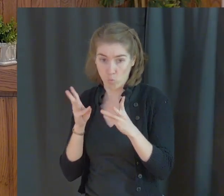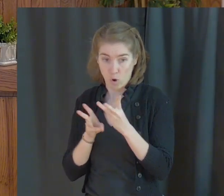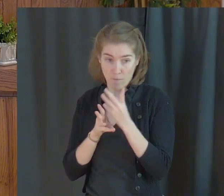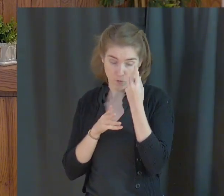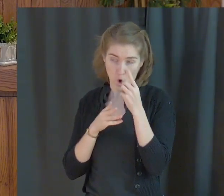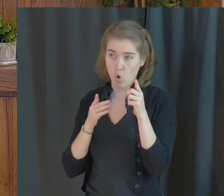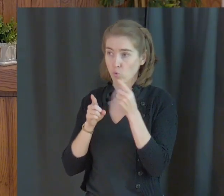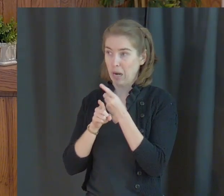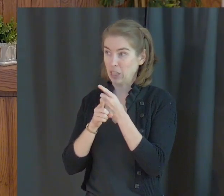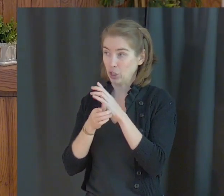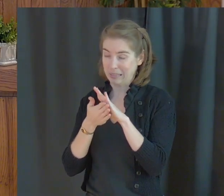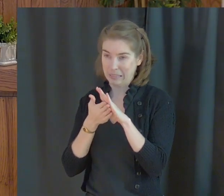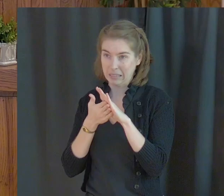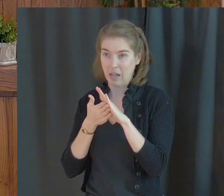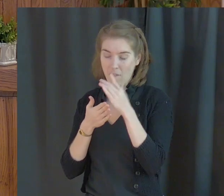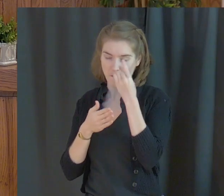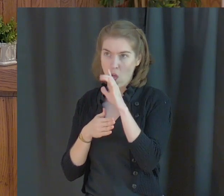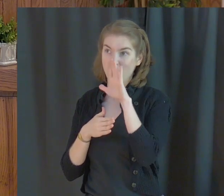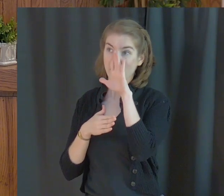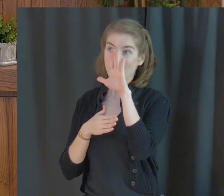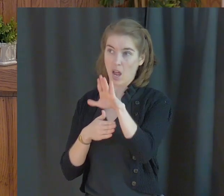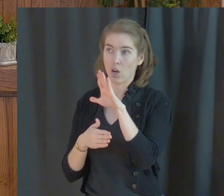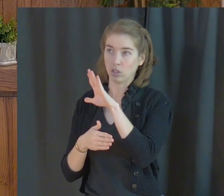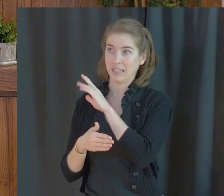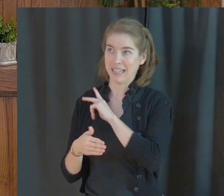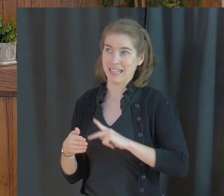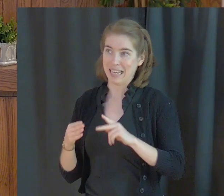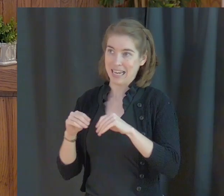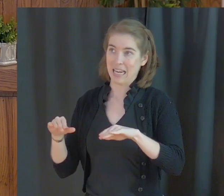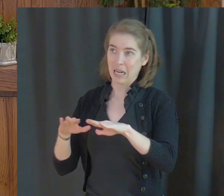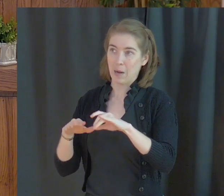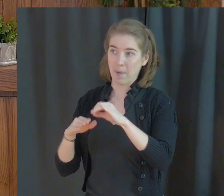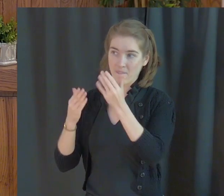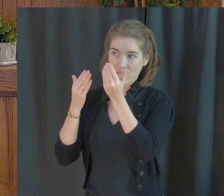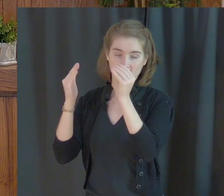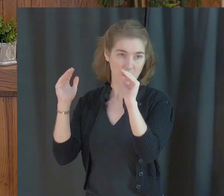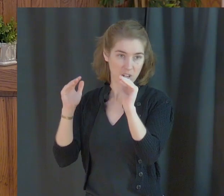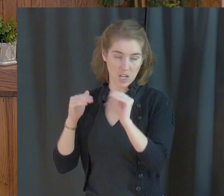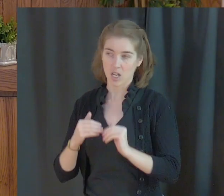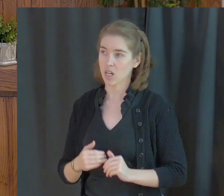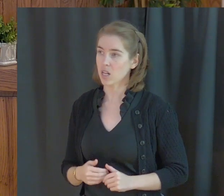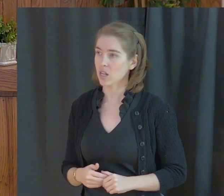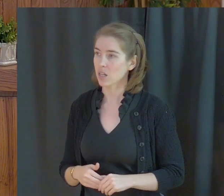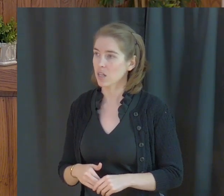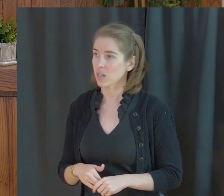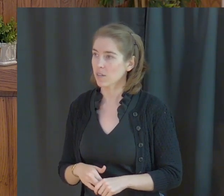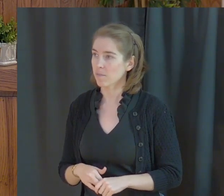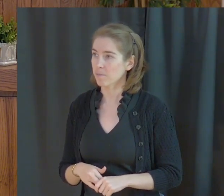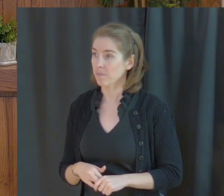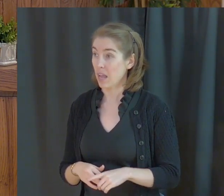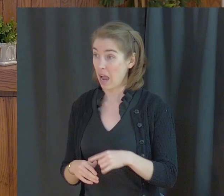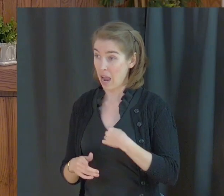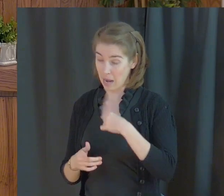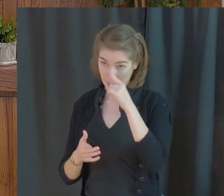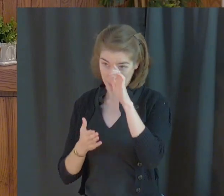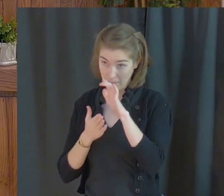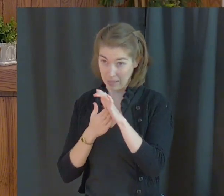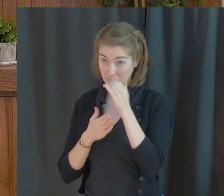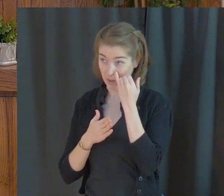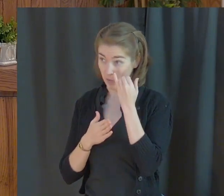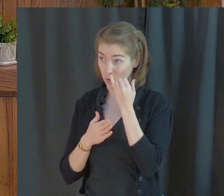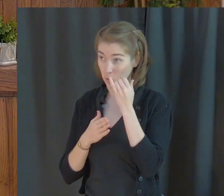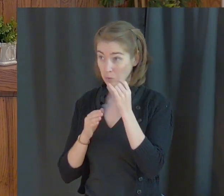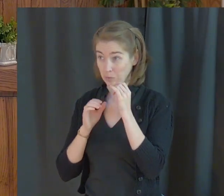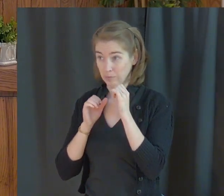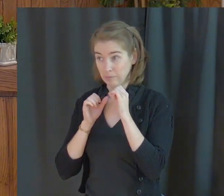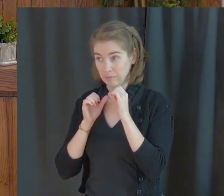for righteousness' sake, for theirs is the kingdom of heaven. I believe that if you will just